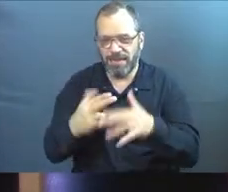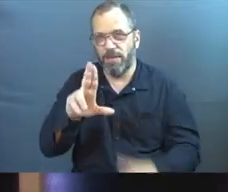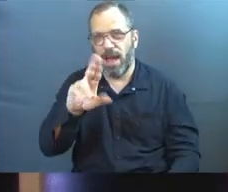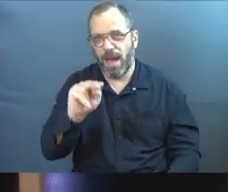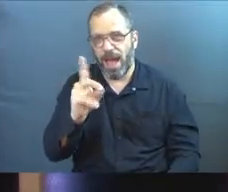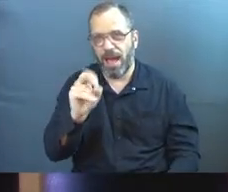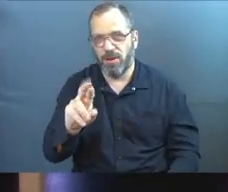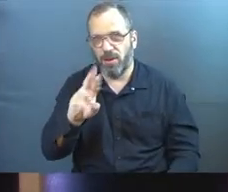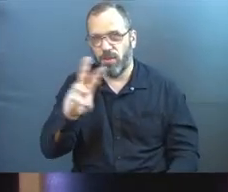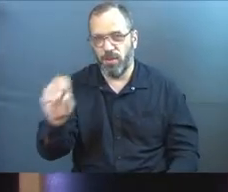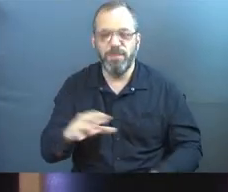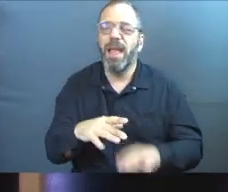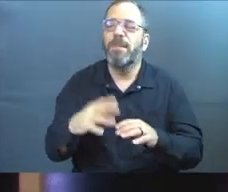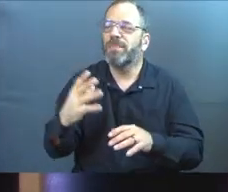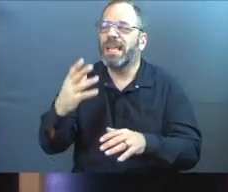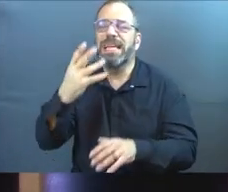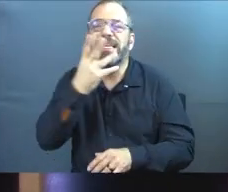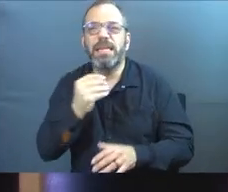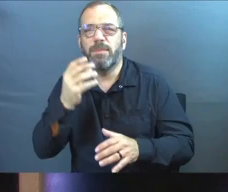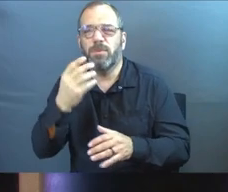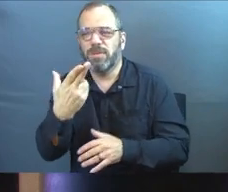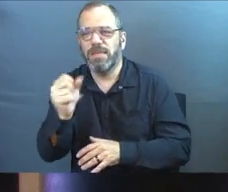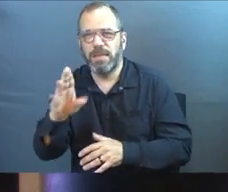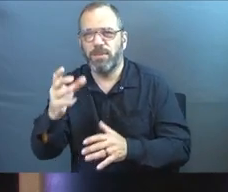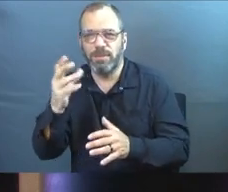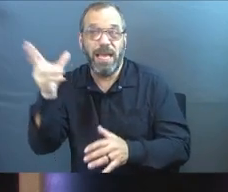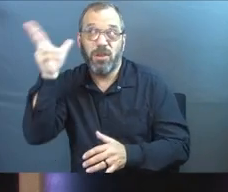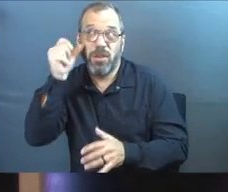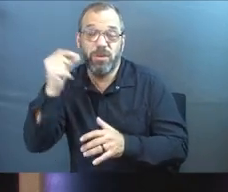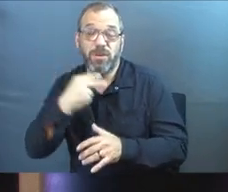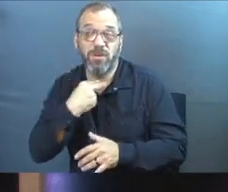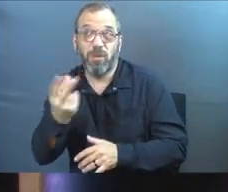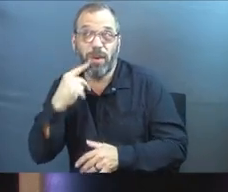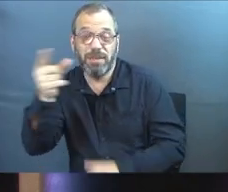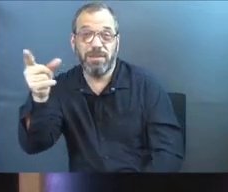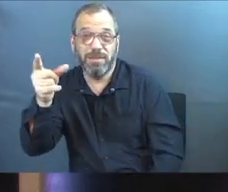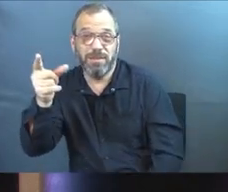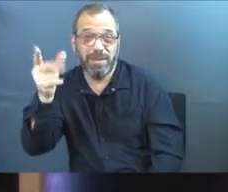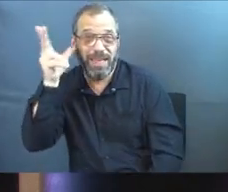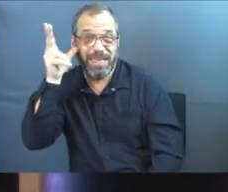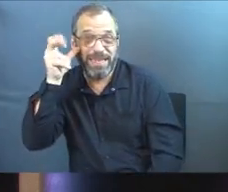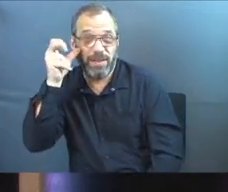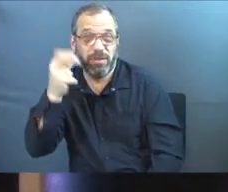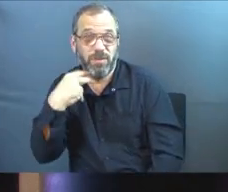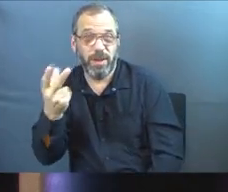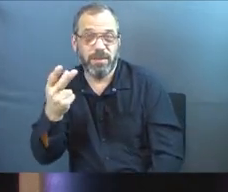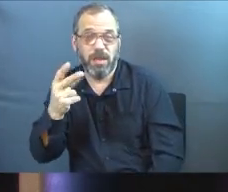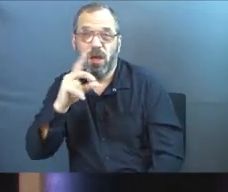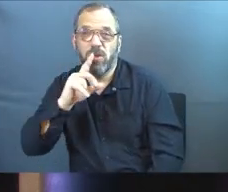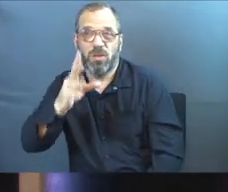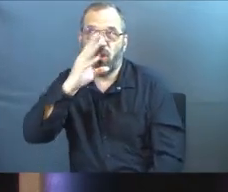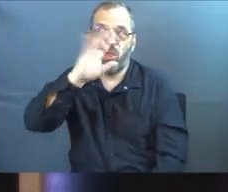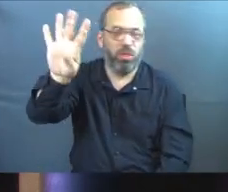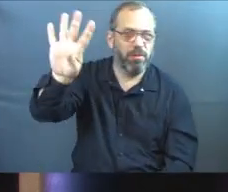There's a verse in Hebrews. It says, today, if you hear his voice, do not turn away.